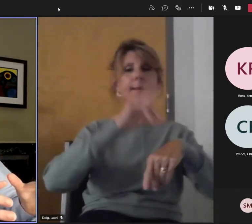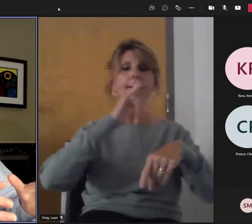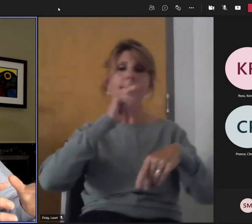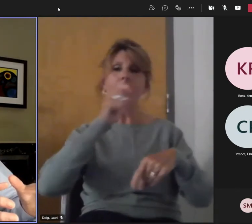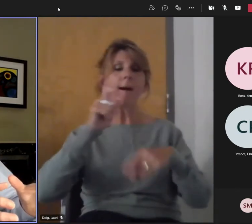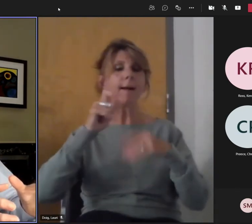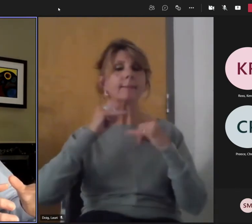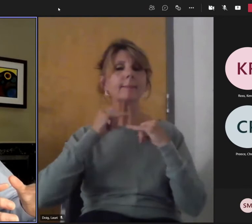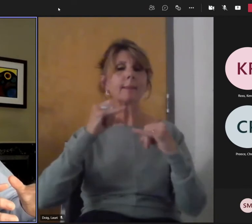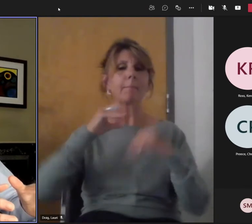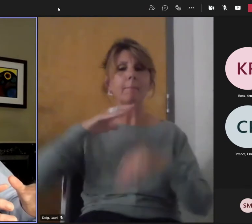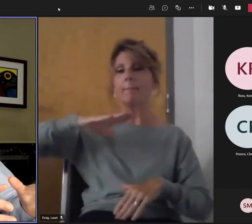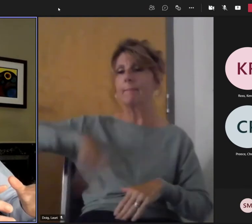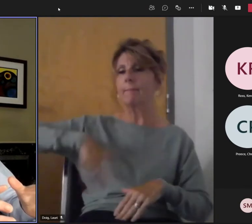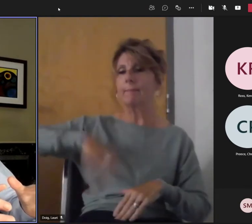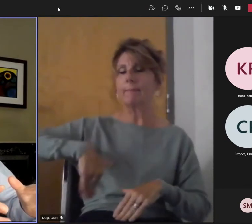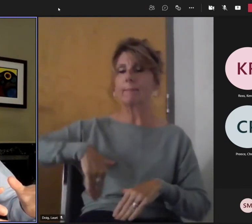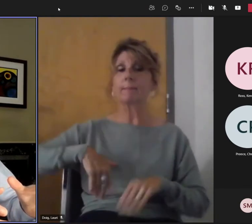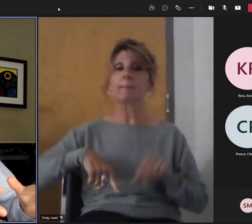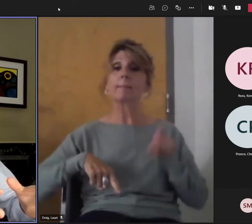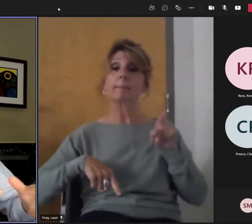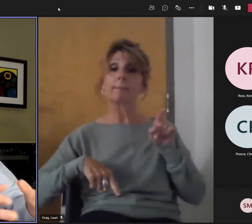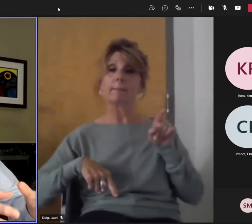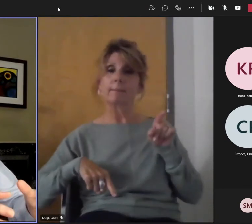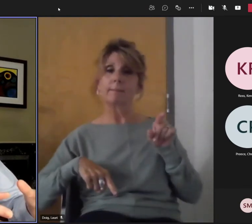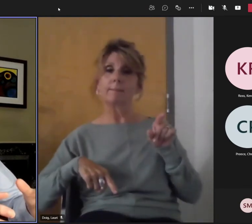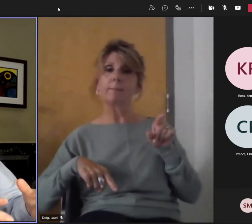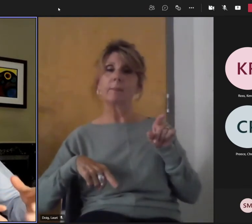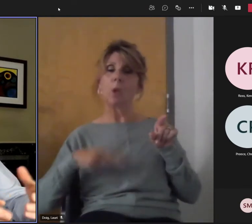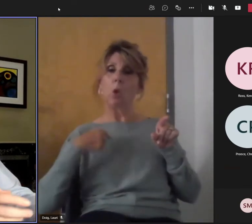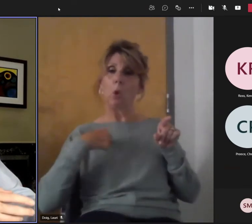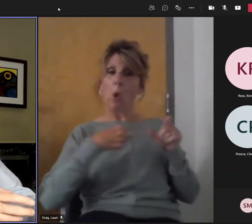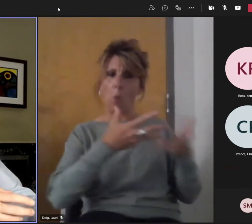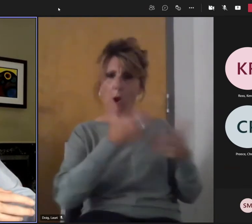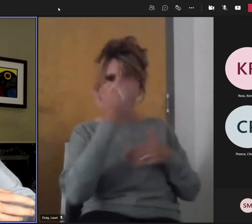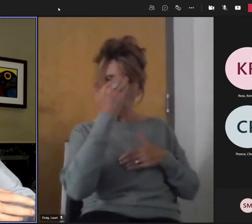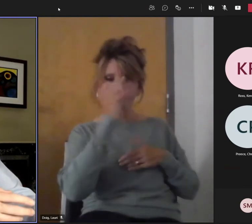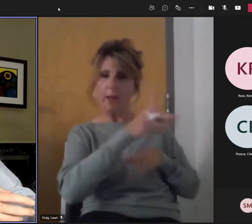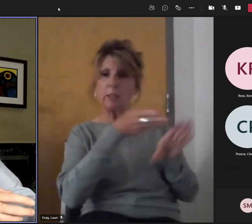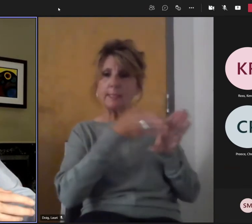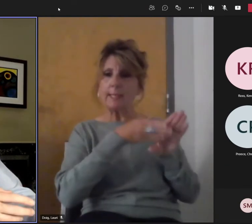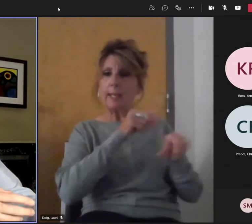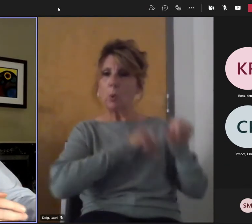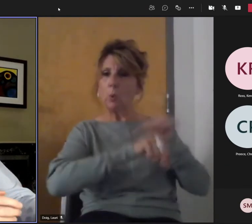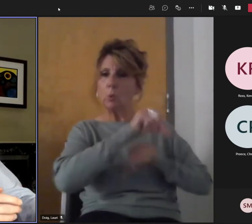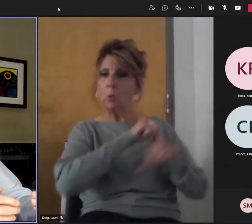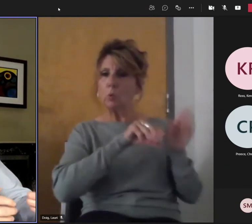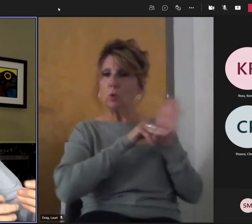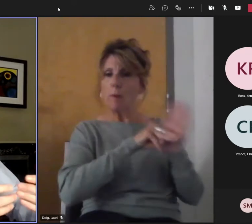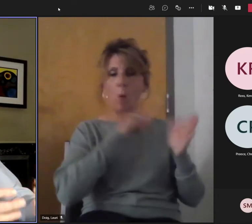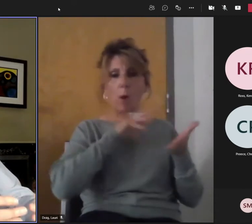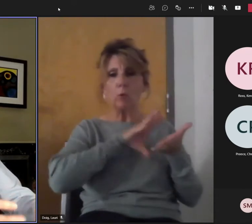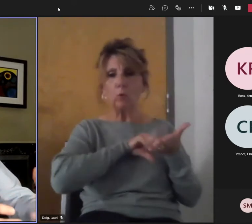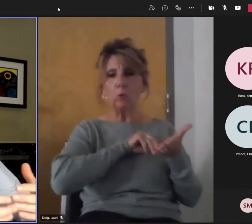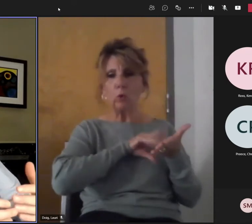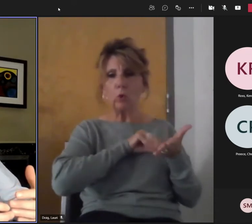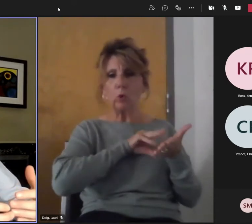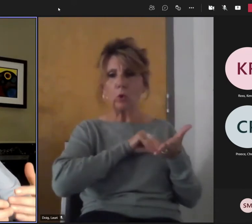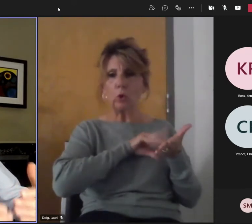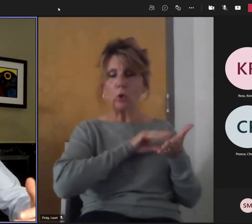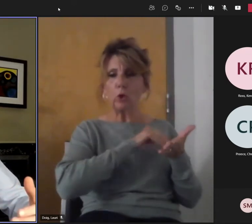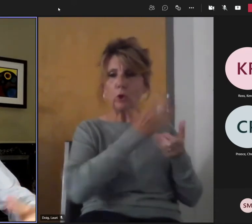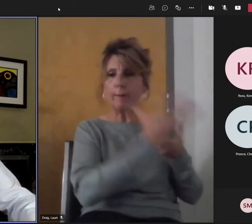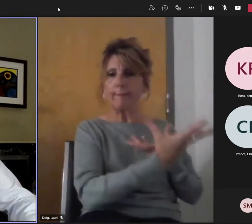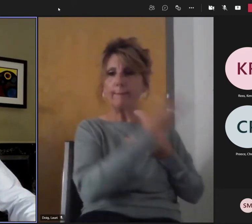it is not tied into learning. We want to know about it. We want to relate to it and see what we can learn about it. But it's unlikely to